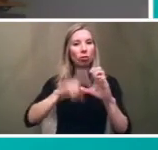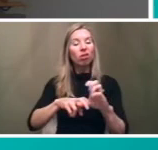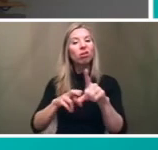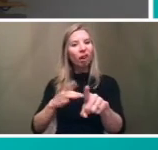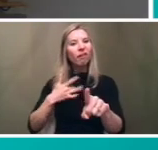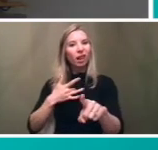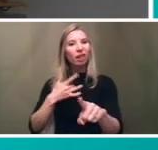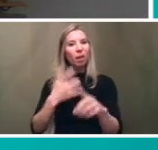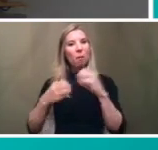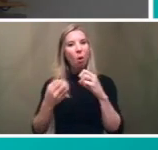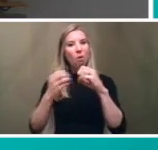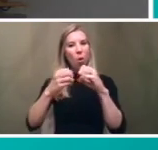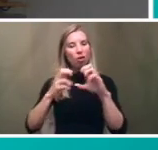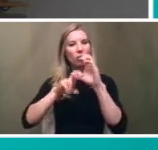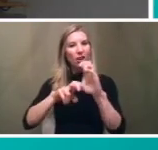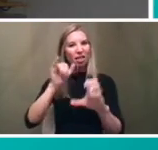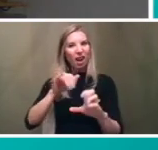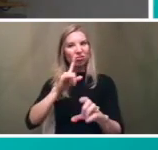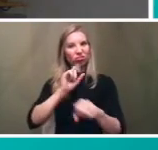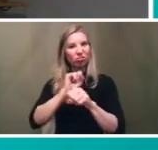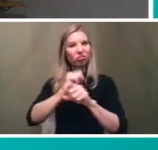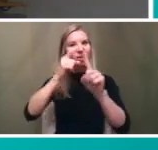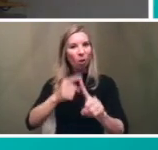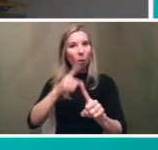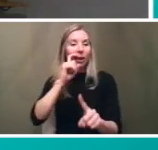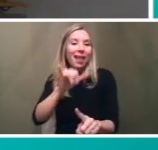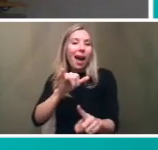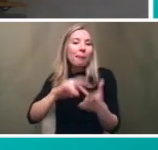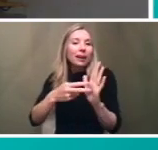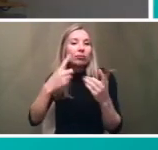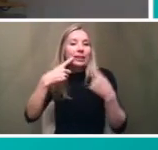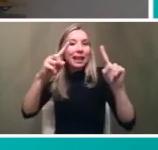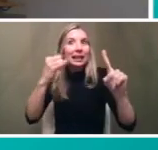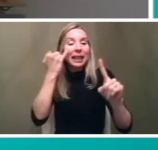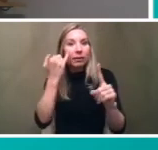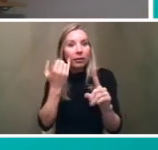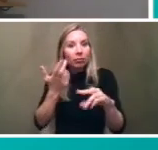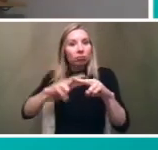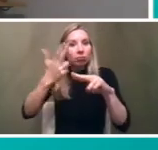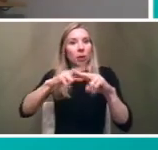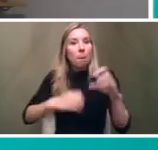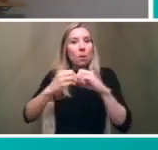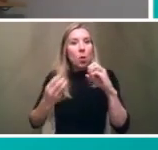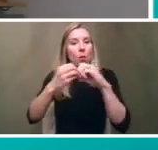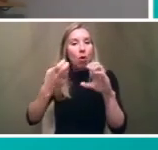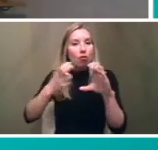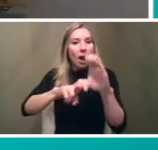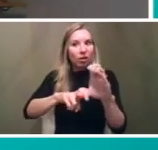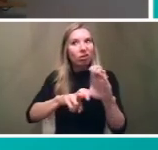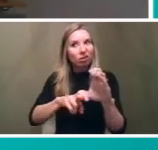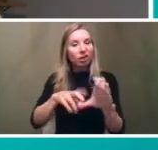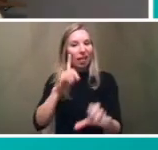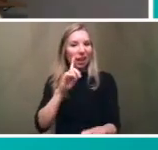is the measure of success and it is the fundamental thing that we're trying to accomplish is to increase ridership so i think that point is well taken and something